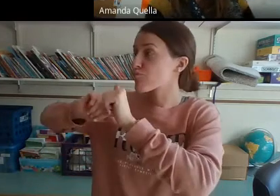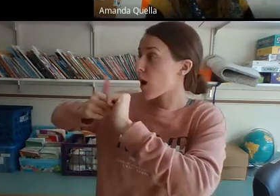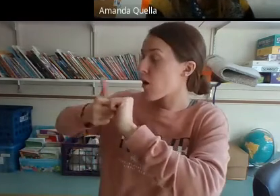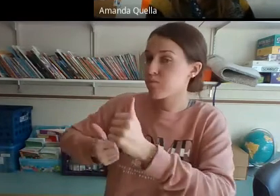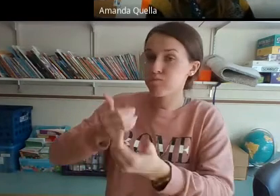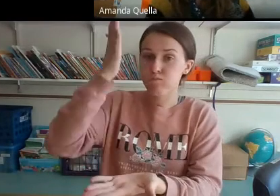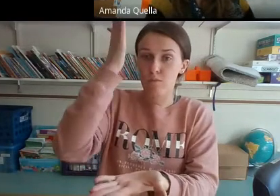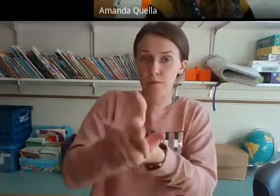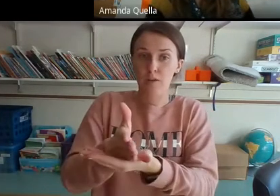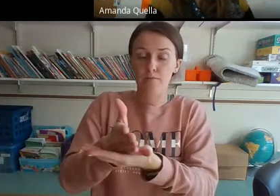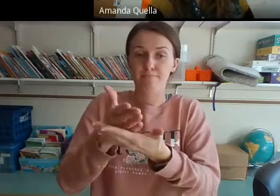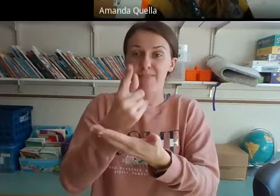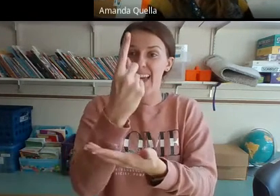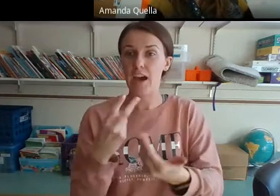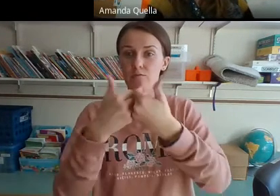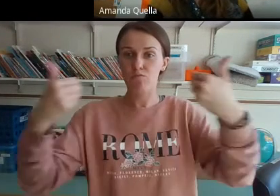Cut it in two.